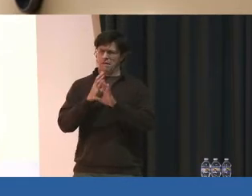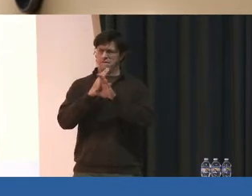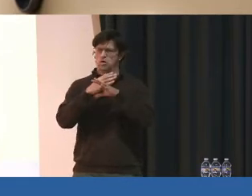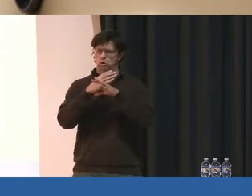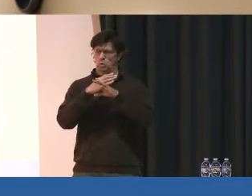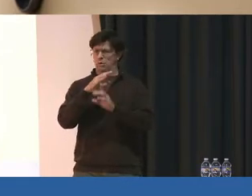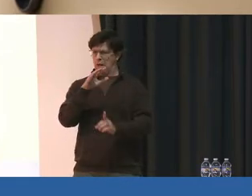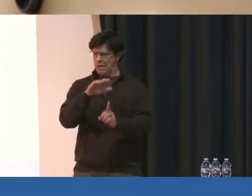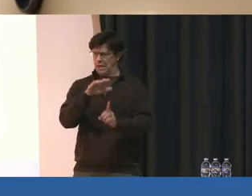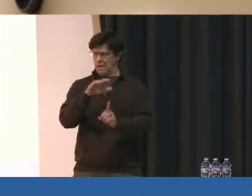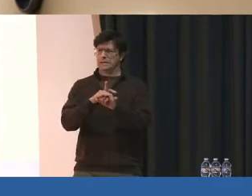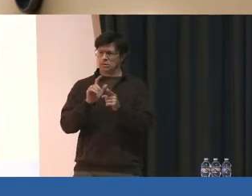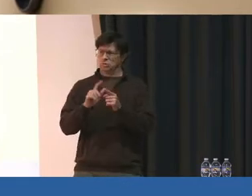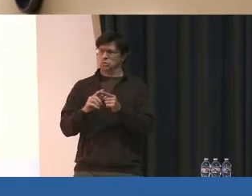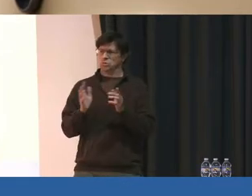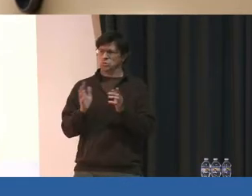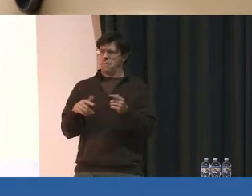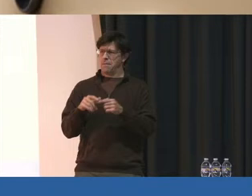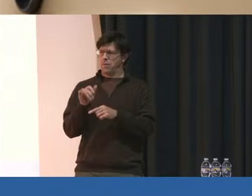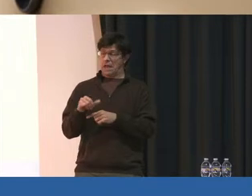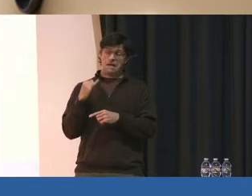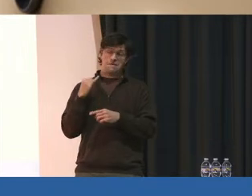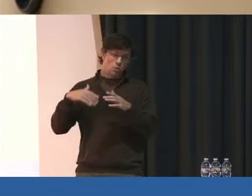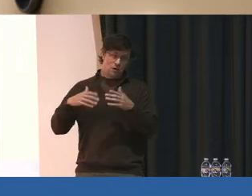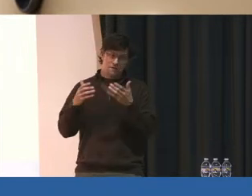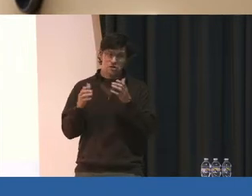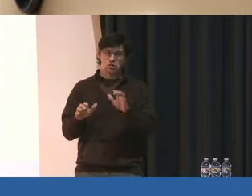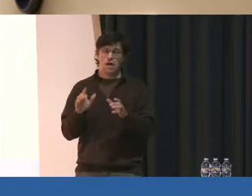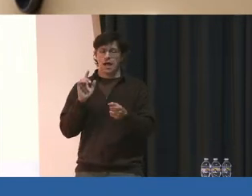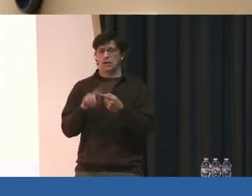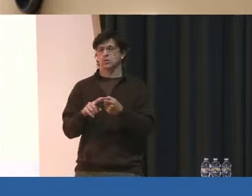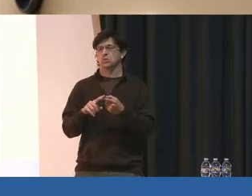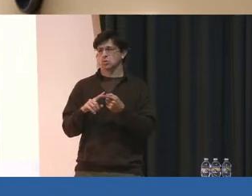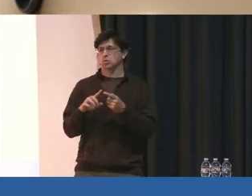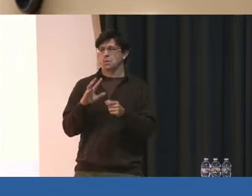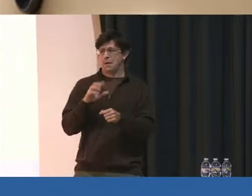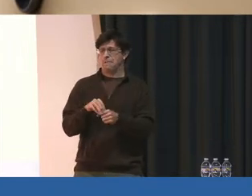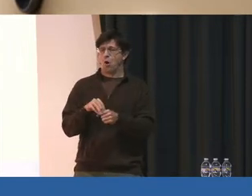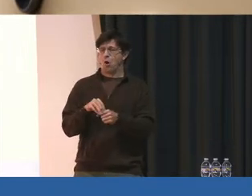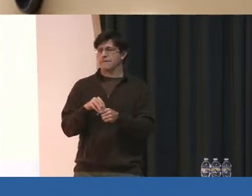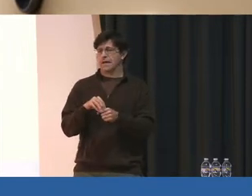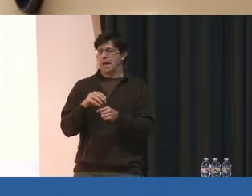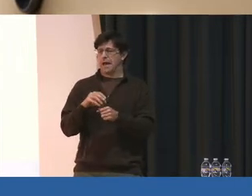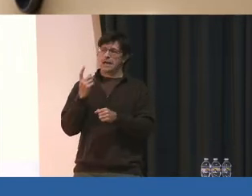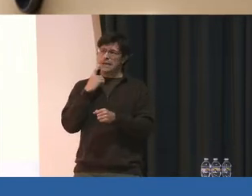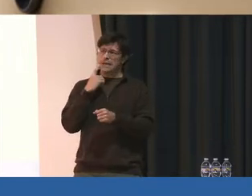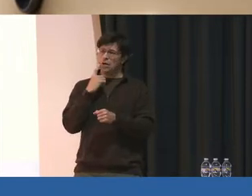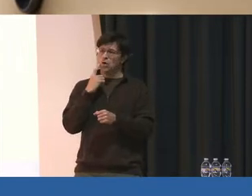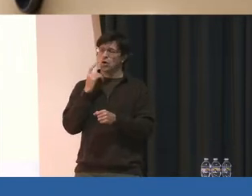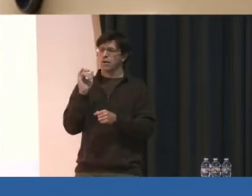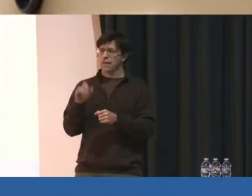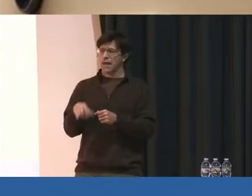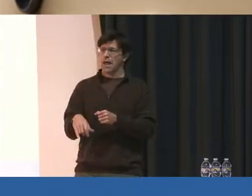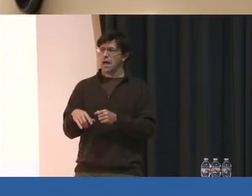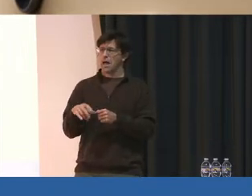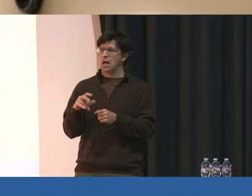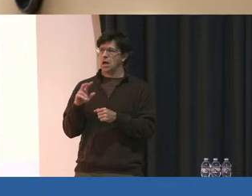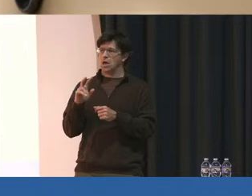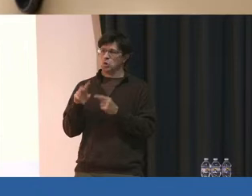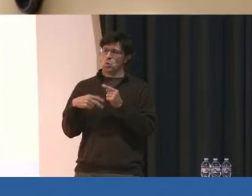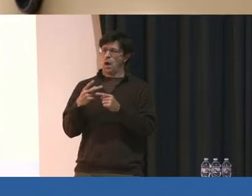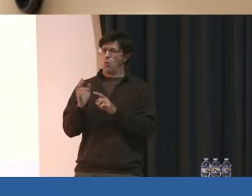attendance to talk about it. If you didn't have a chance to be a part of it and hear that two-hour